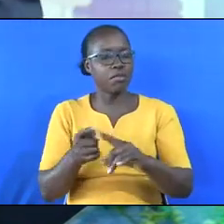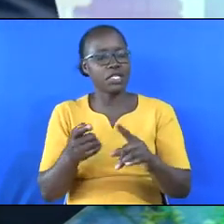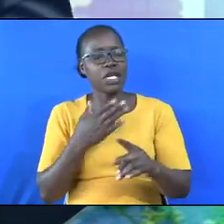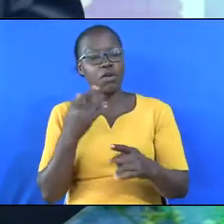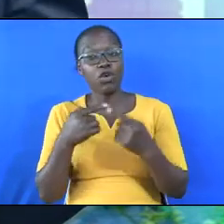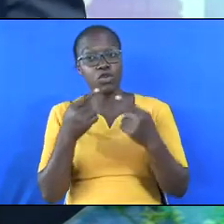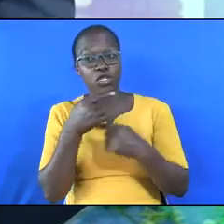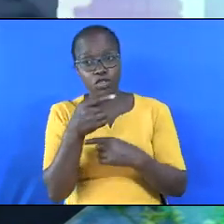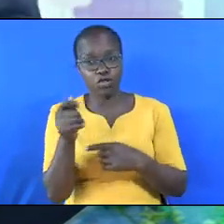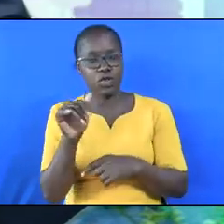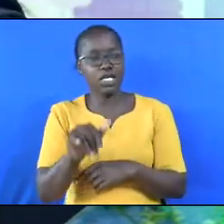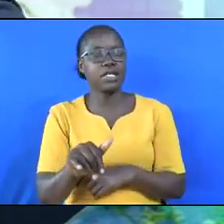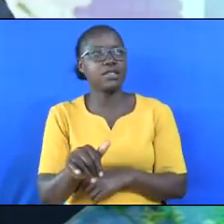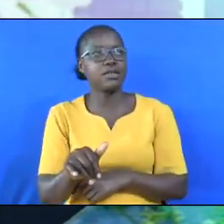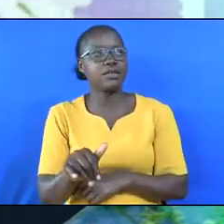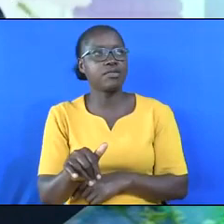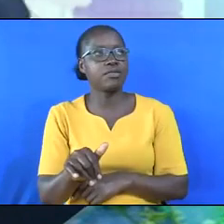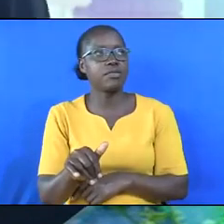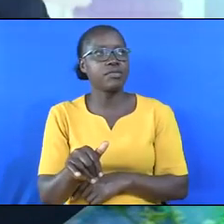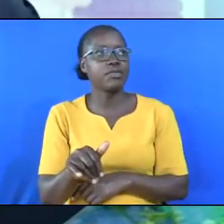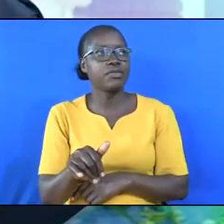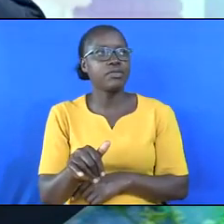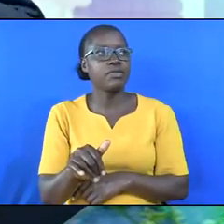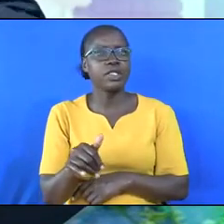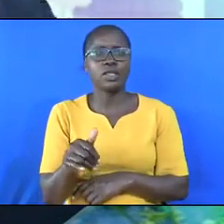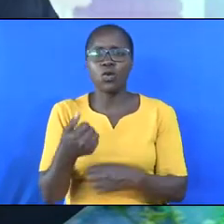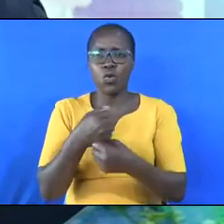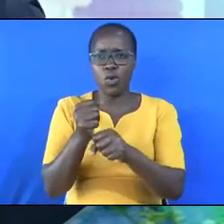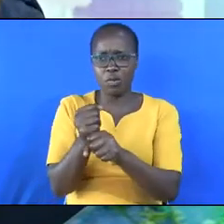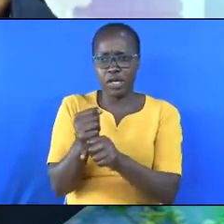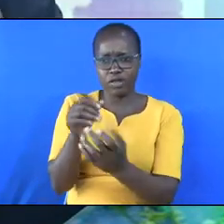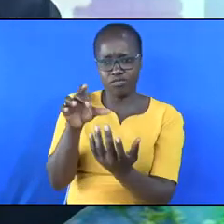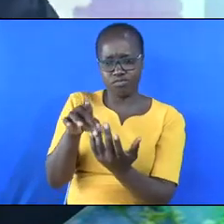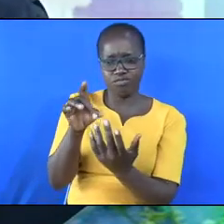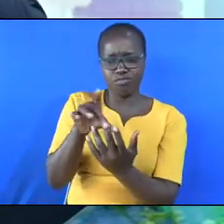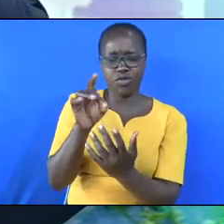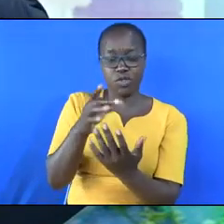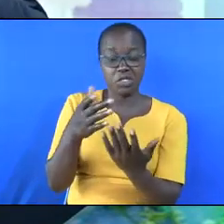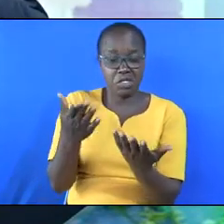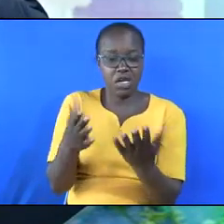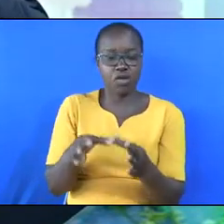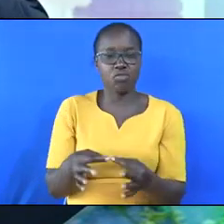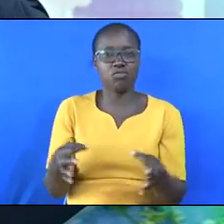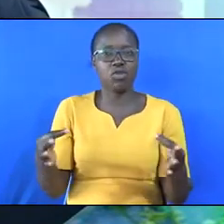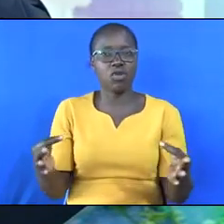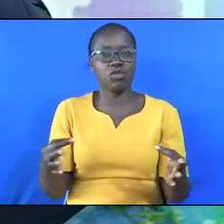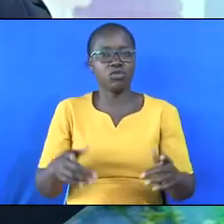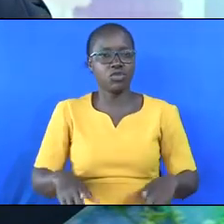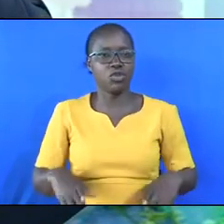want to tell you that we make daily choices that determine how long we live